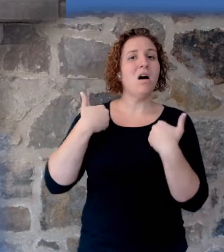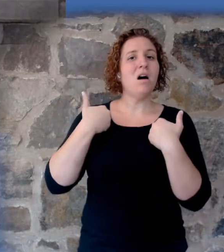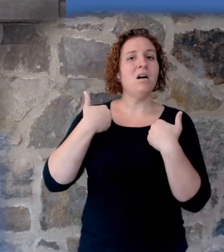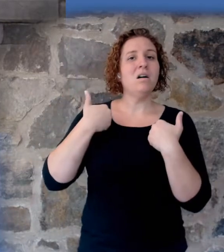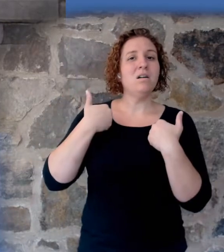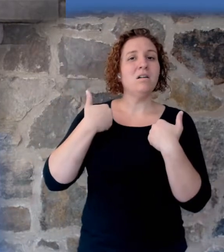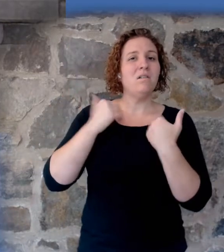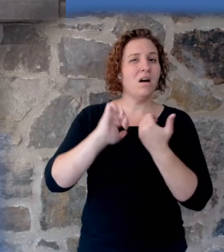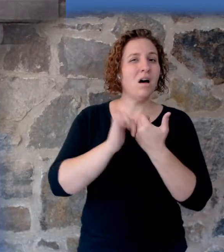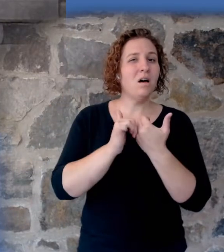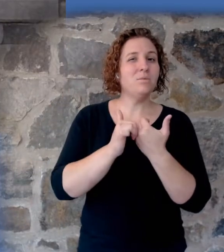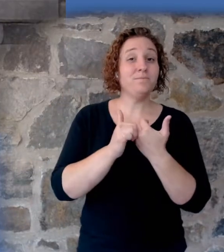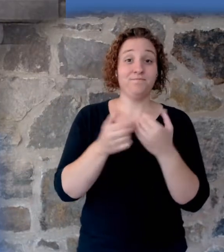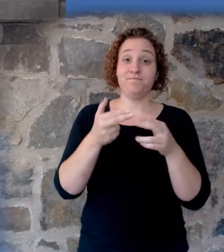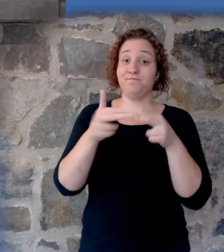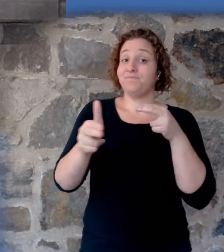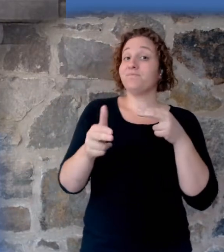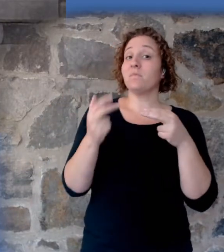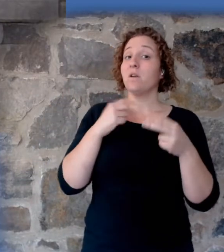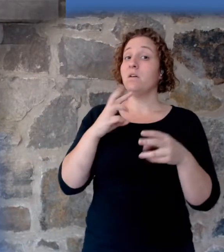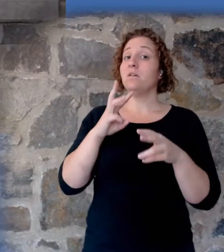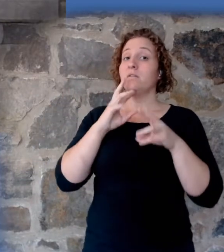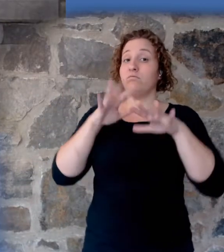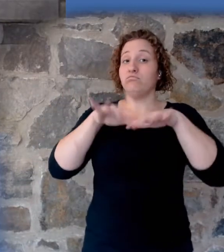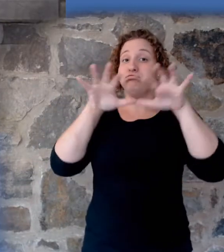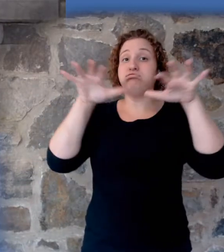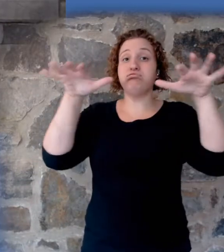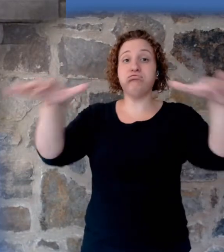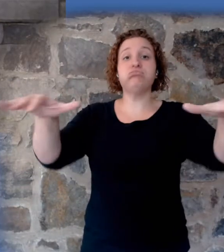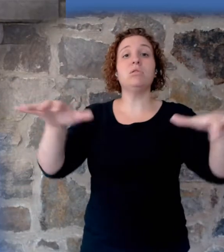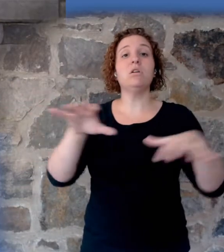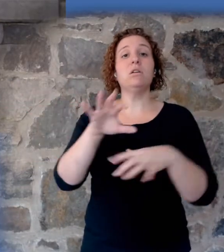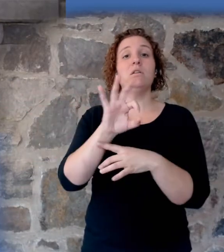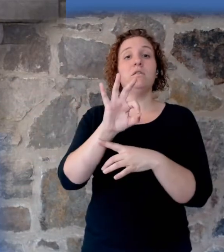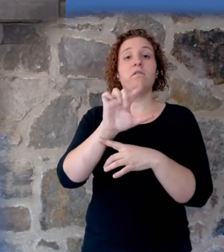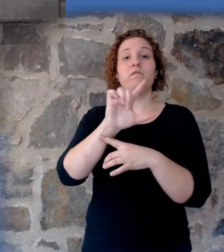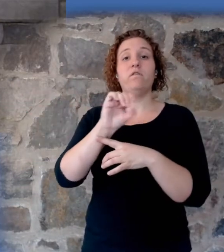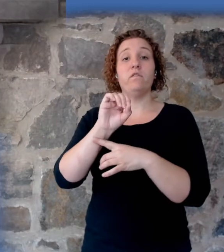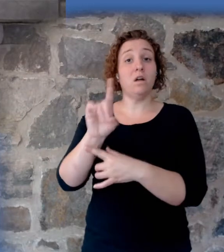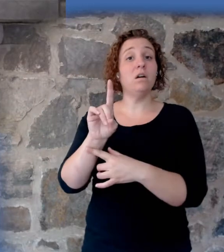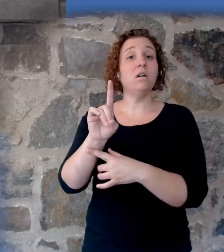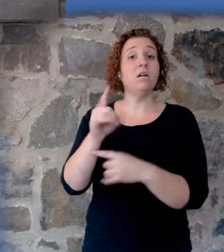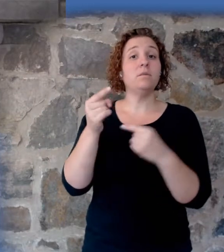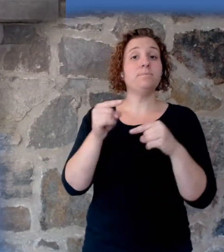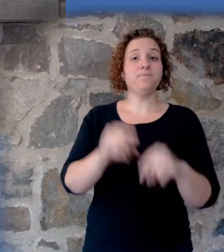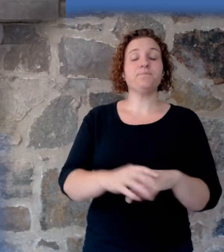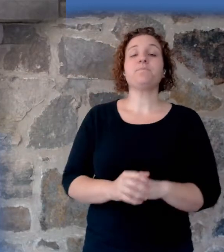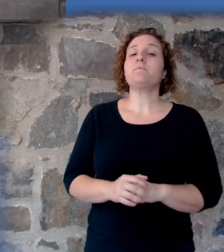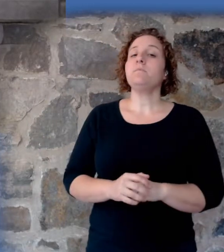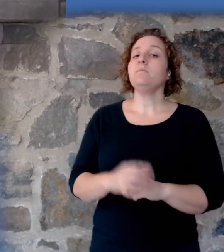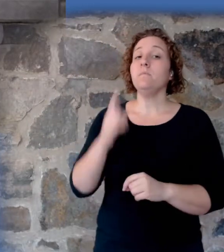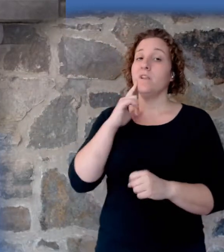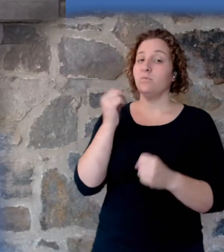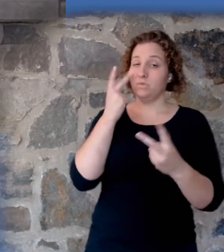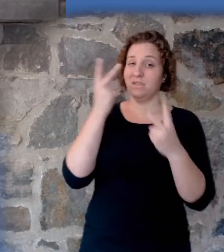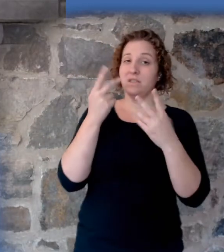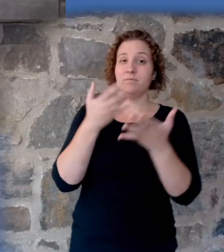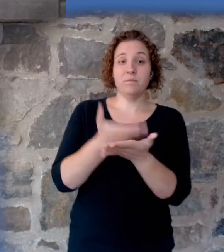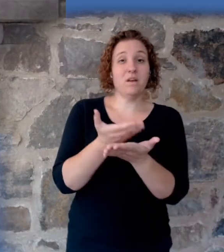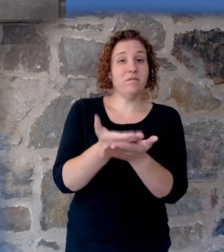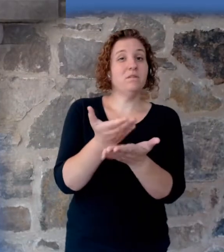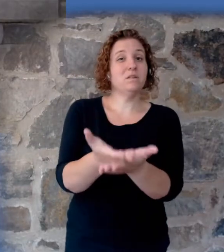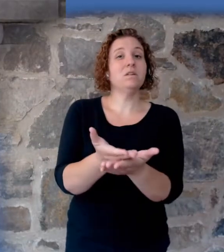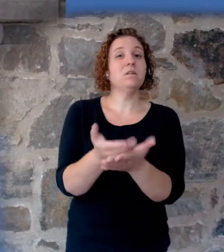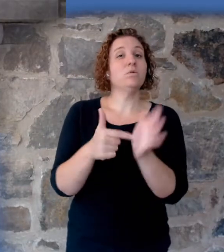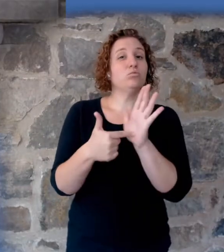Simple, a global flood. And so as we work our way through here, yes, there are things we're going through and we're showing you evidence, and time has